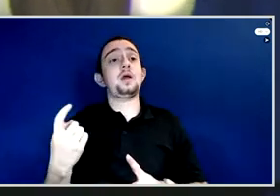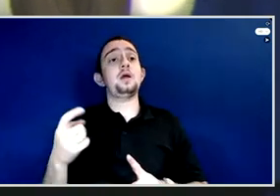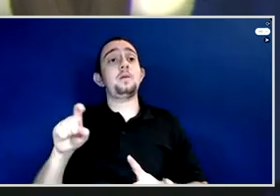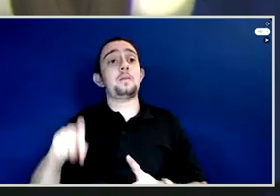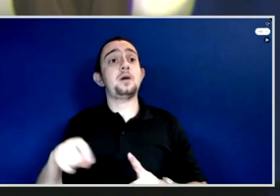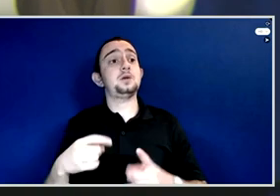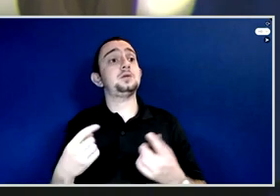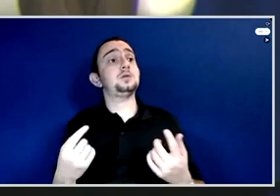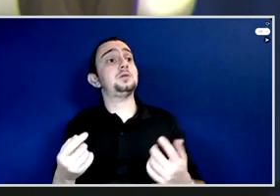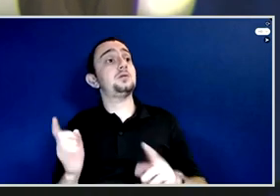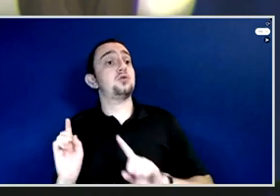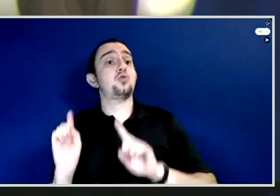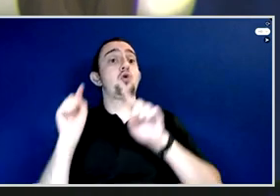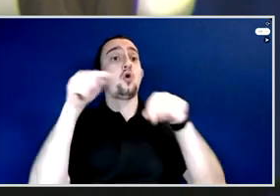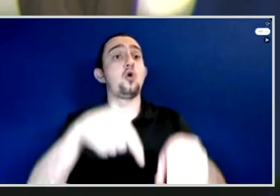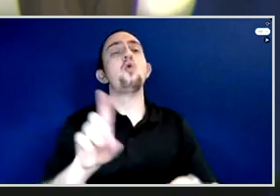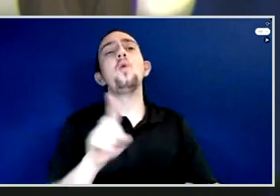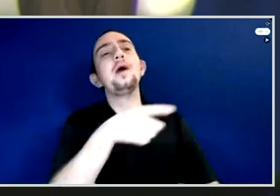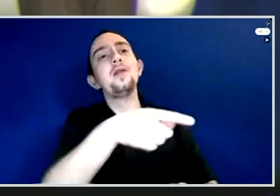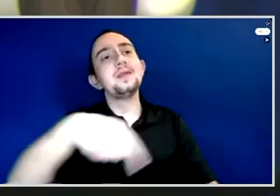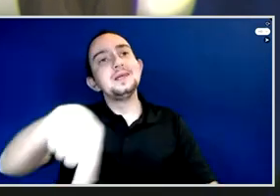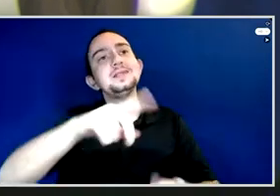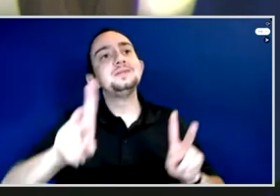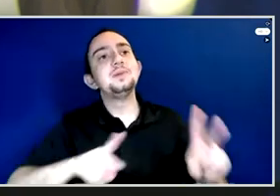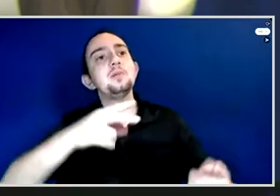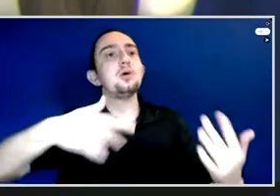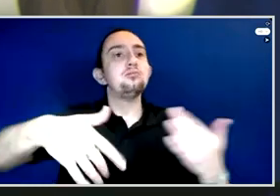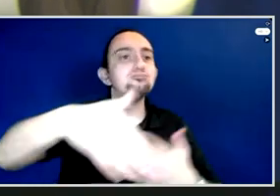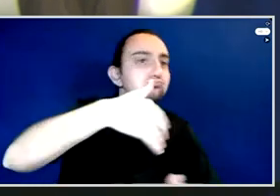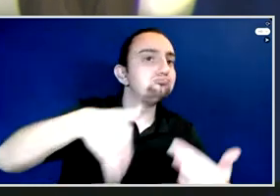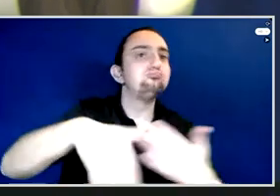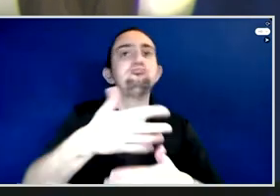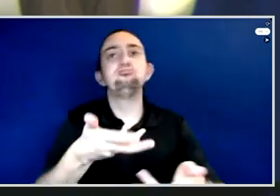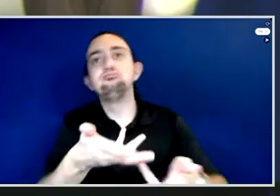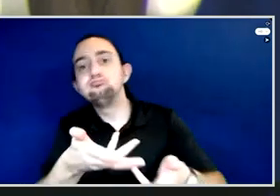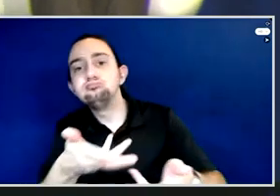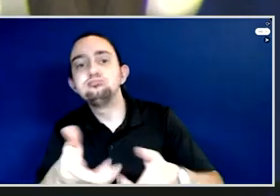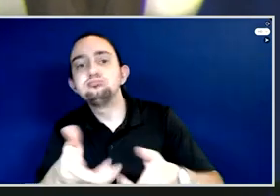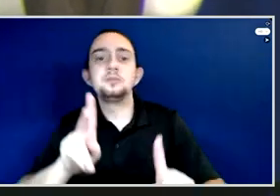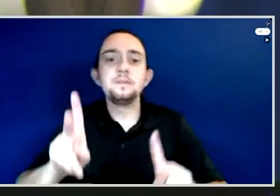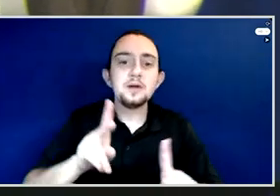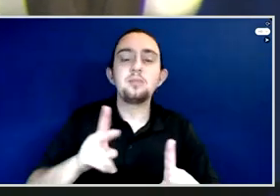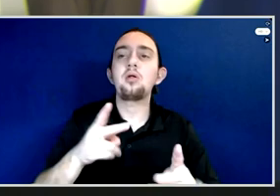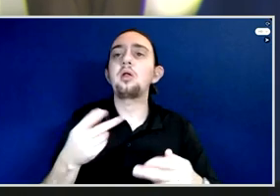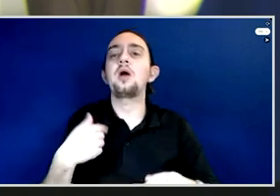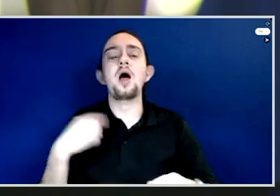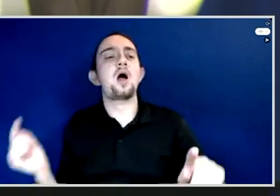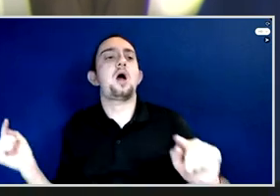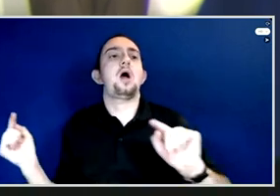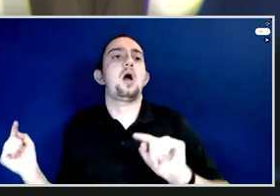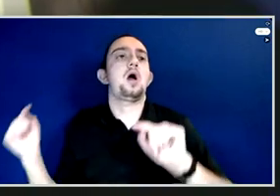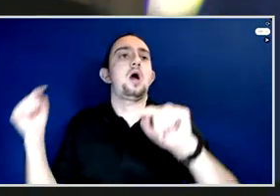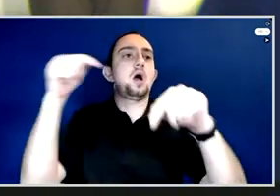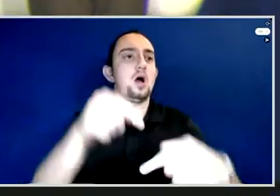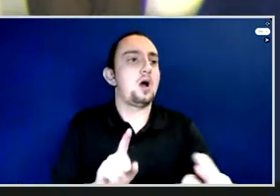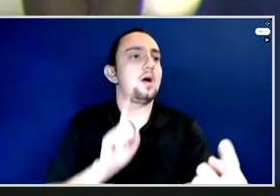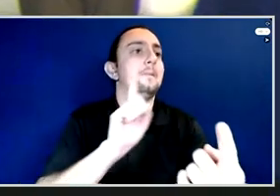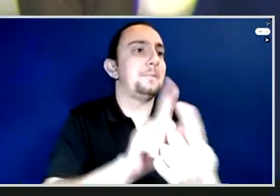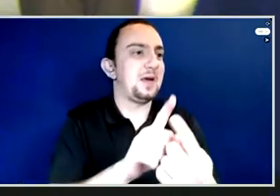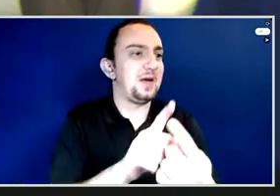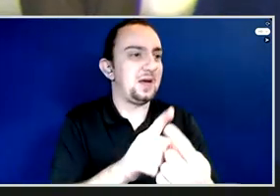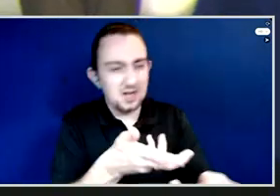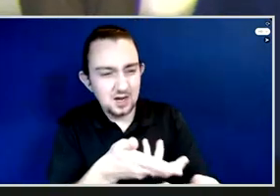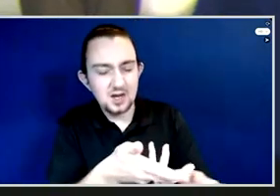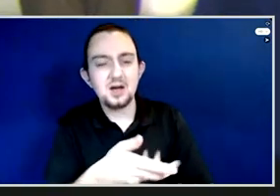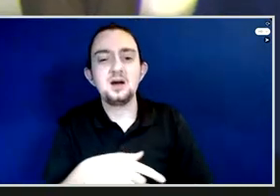So we did a lingo hack, as we would call it, of the How Far campaign, of the How Far, is a statement